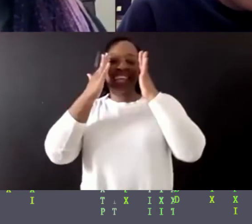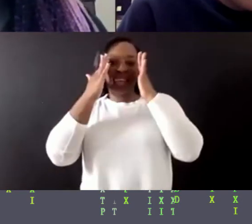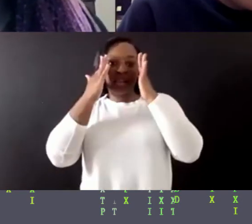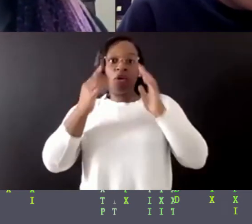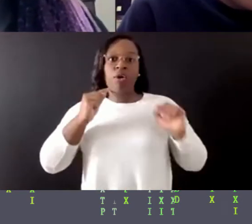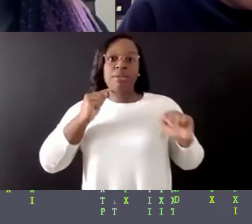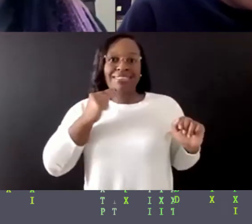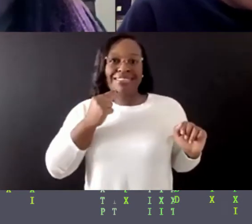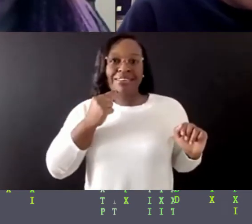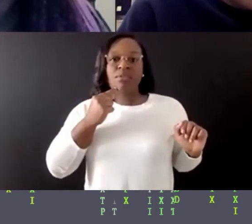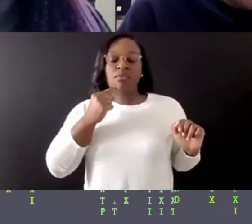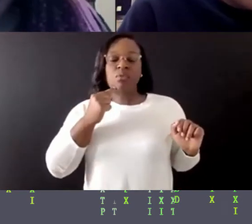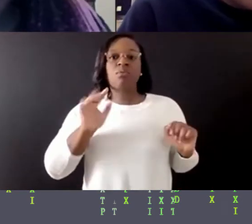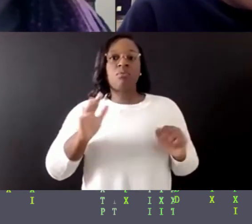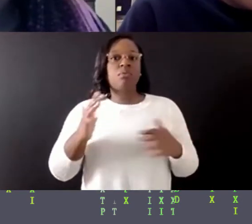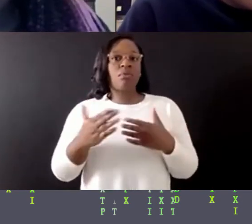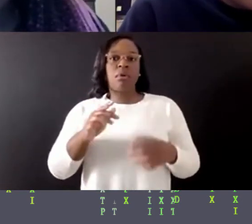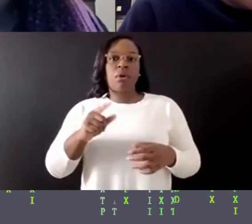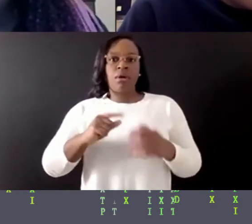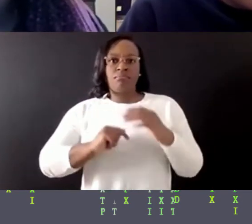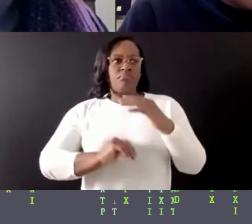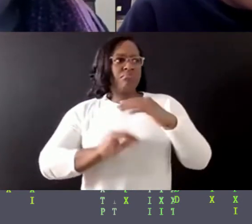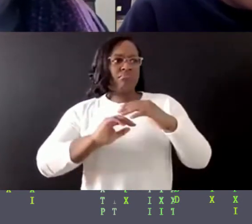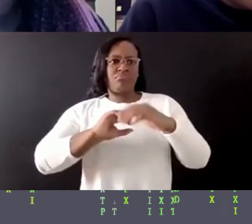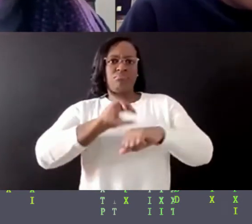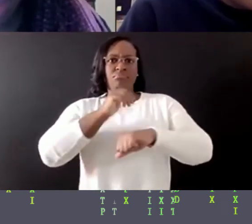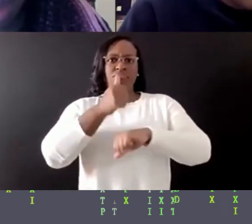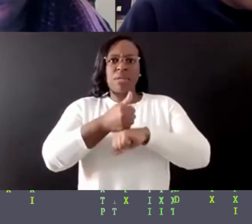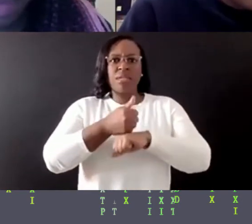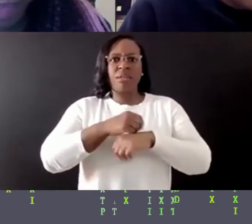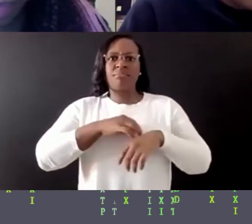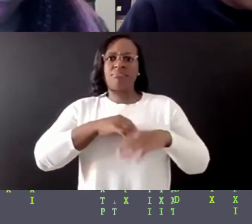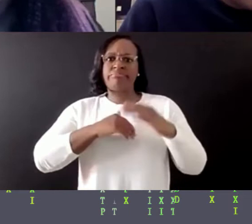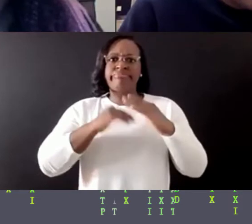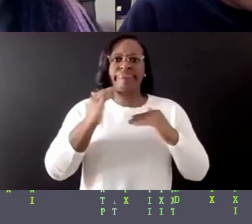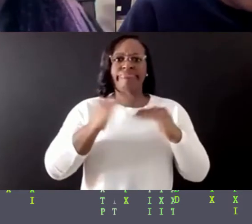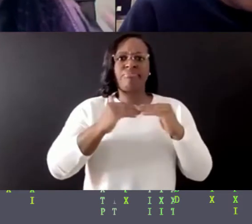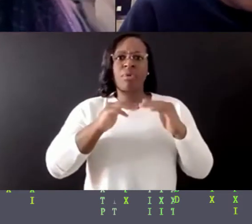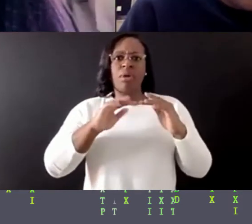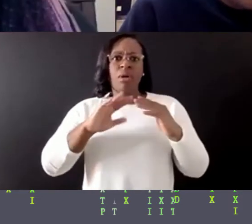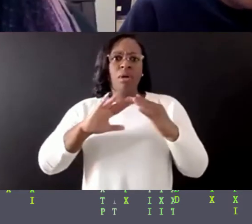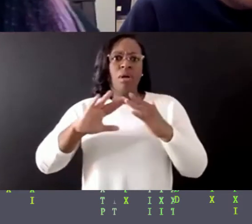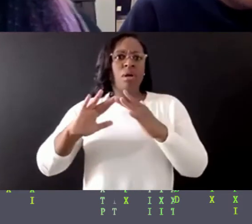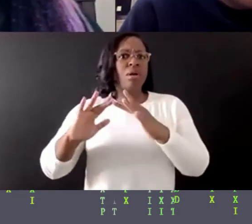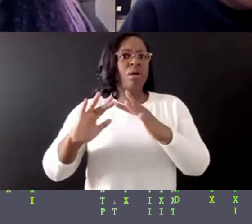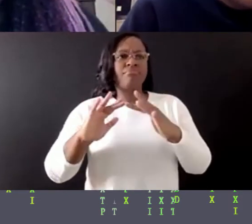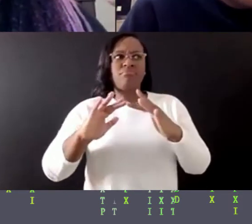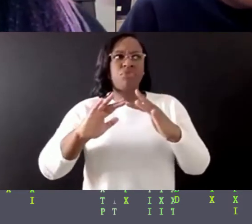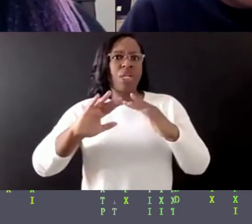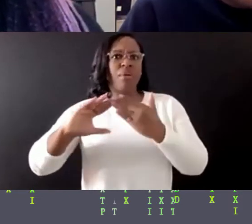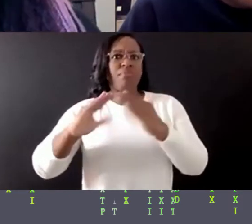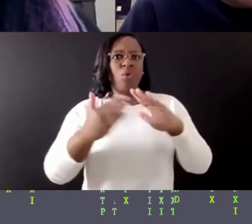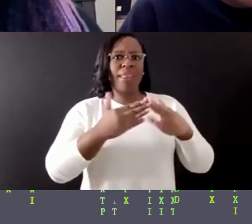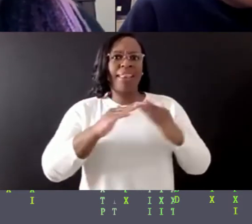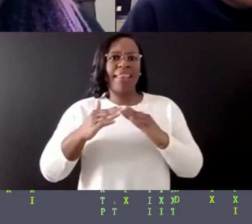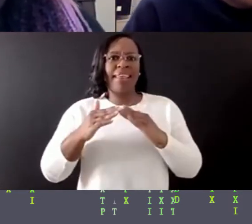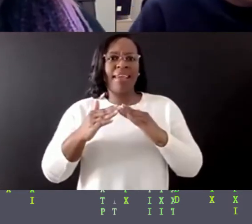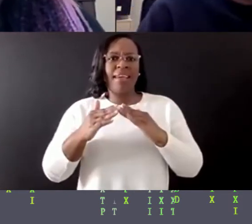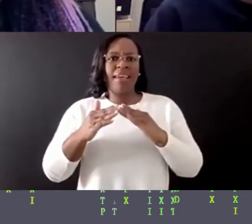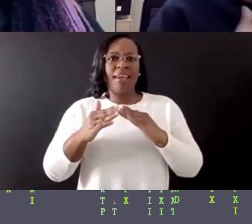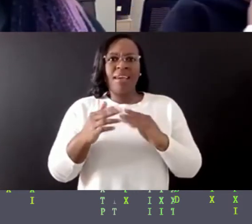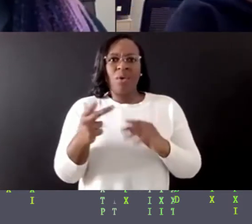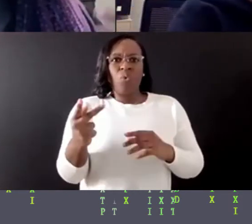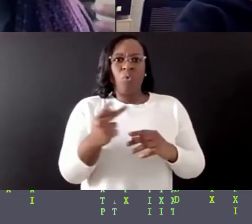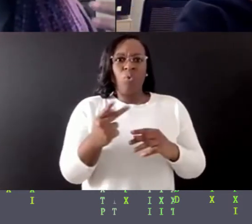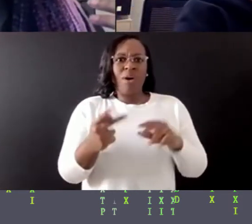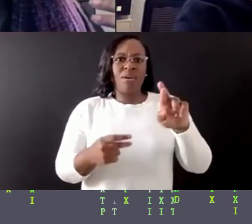serious note, like building community is just really, um, what Kaylee and Ruby said, basically putting yourself out there,